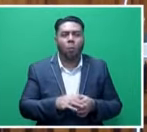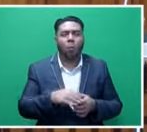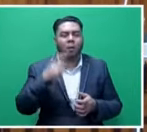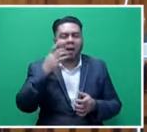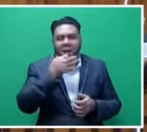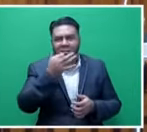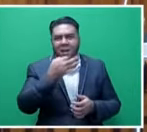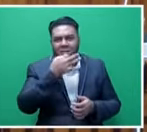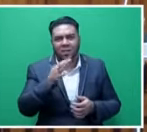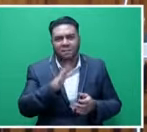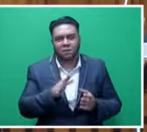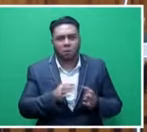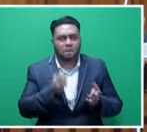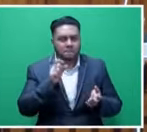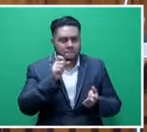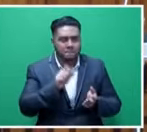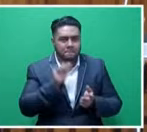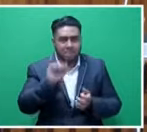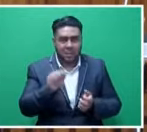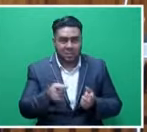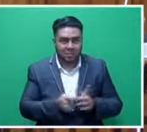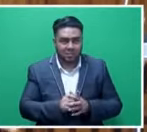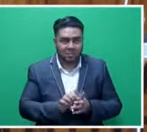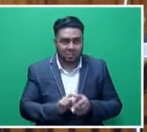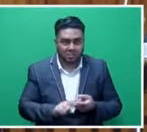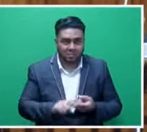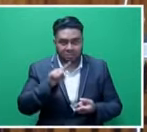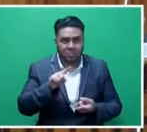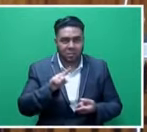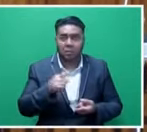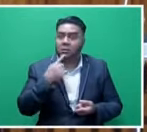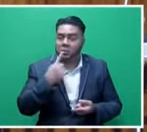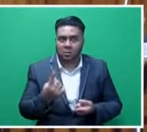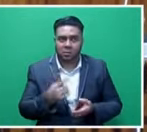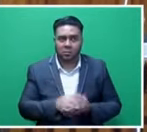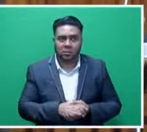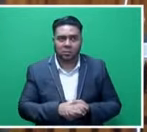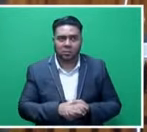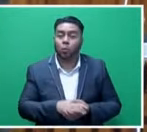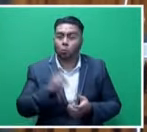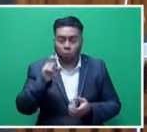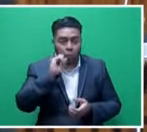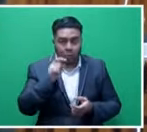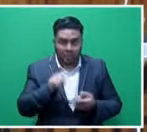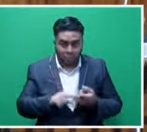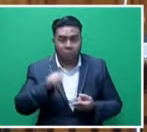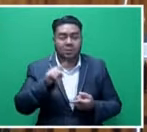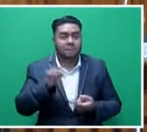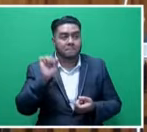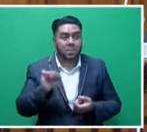increase. At that time, the government then struck a deal with them that, okay, we'll increase the bus fare,